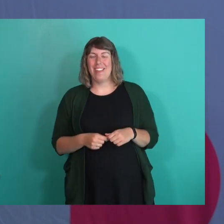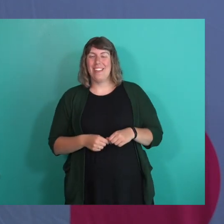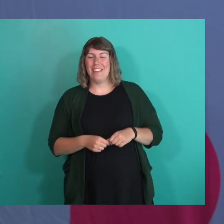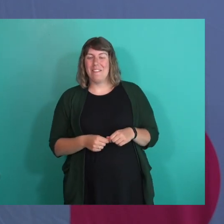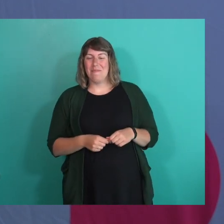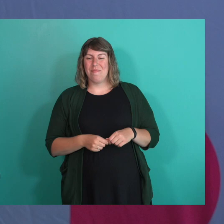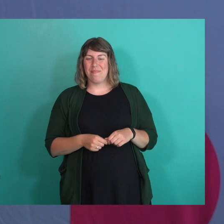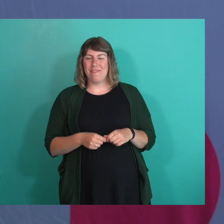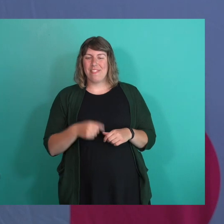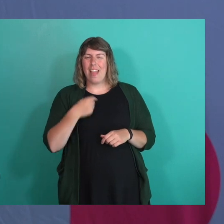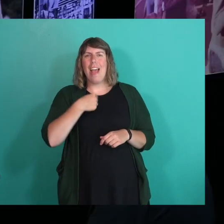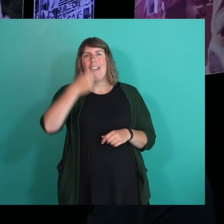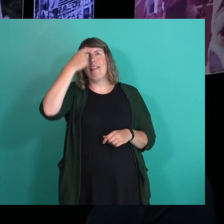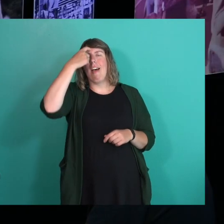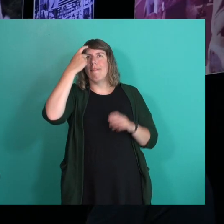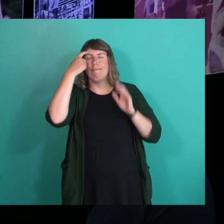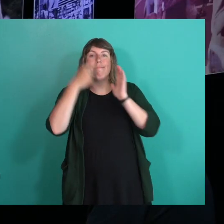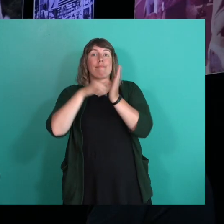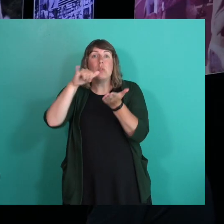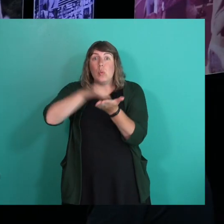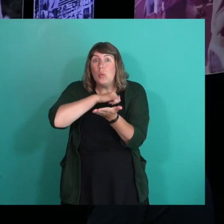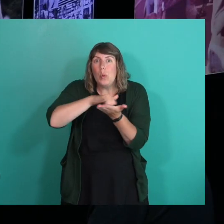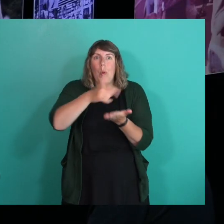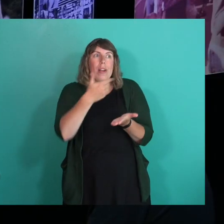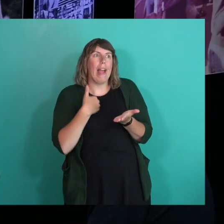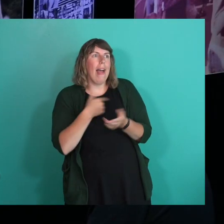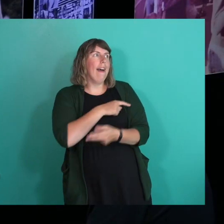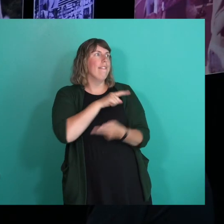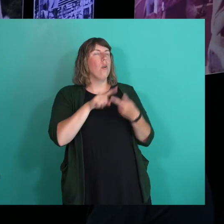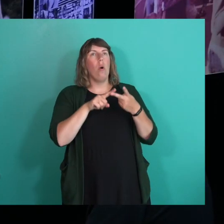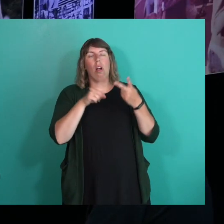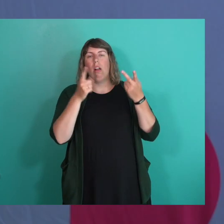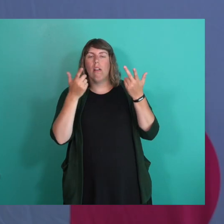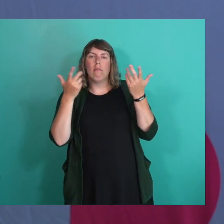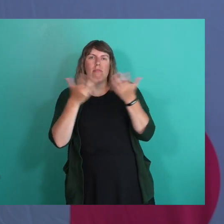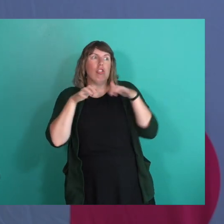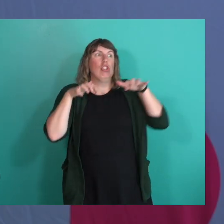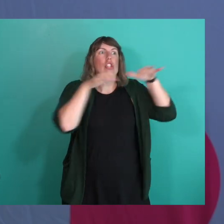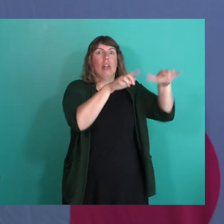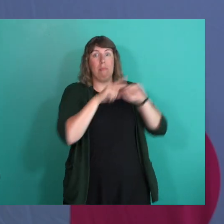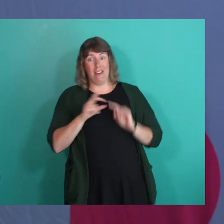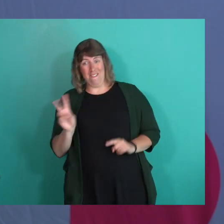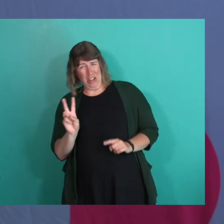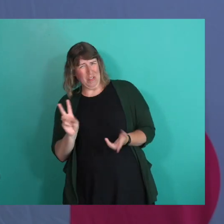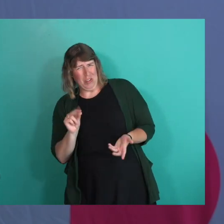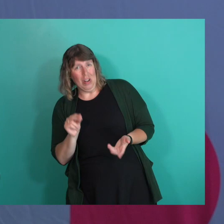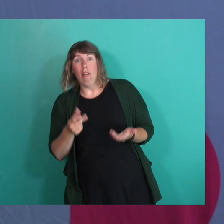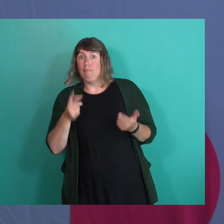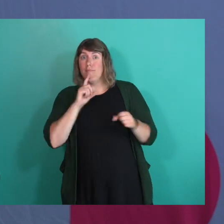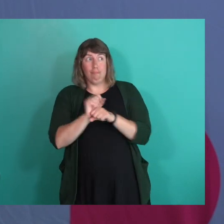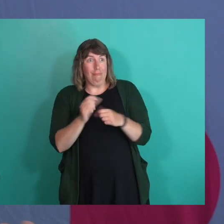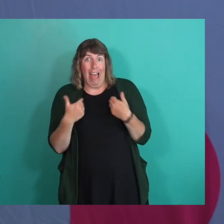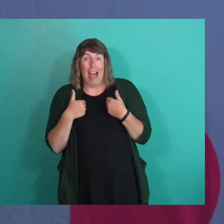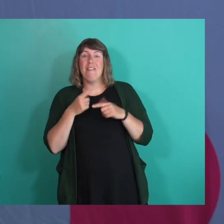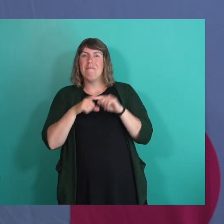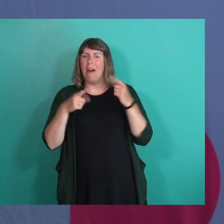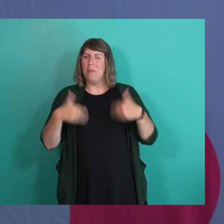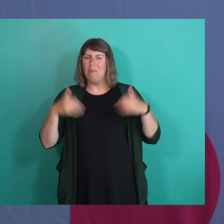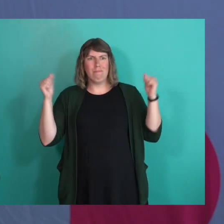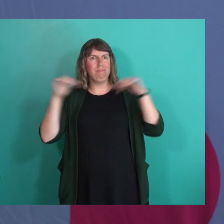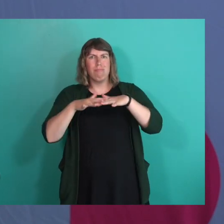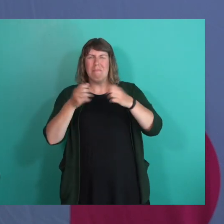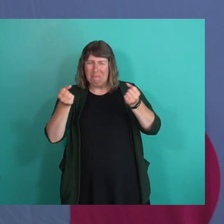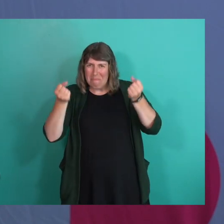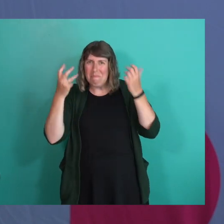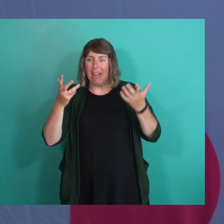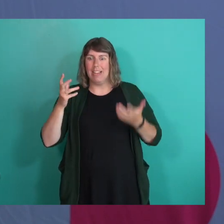you know, reality in like New York City or like, you know, somewhere that was way cooler than Vancouver. But we're just an absolute like epicenter of